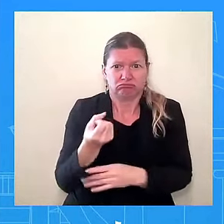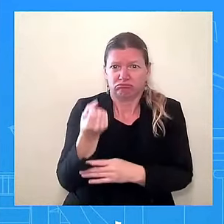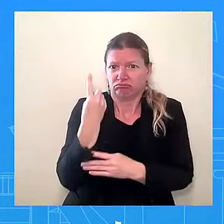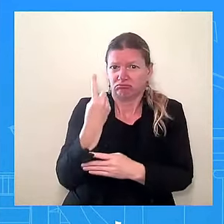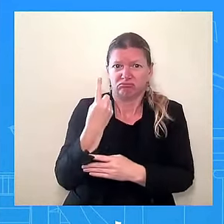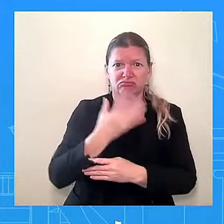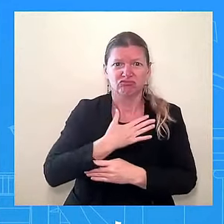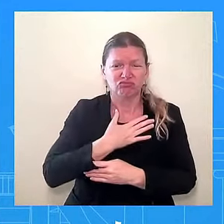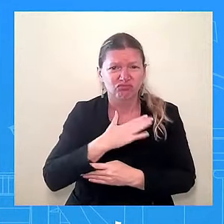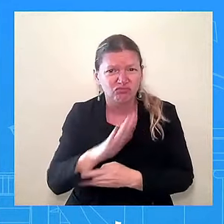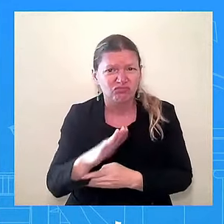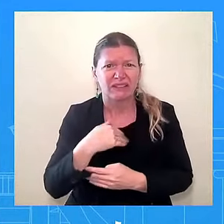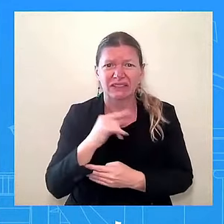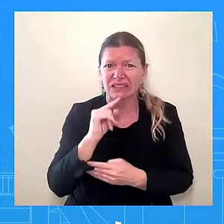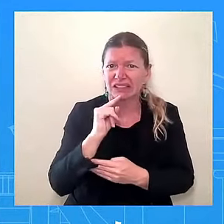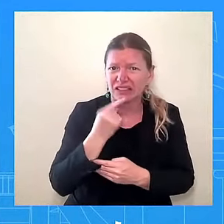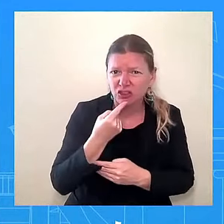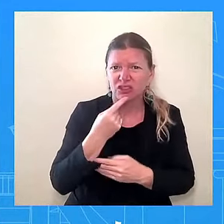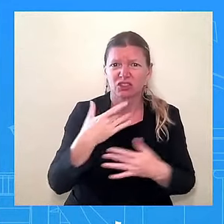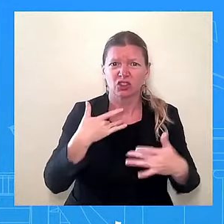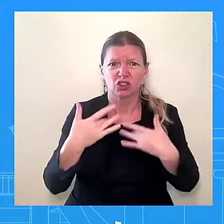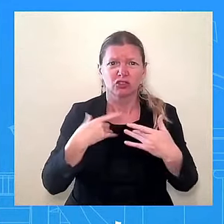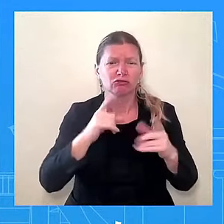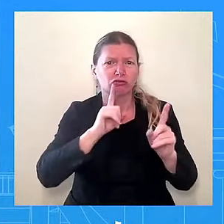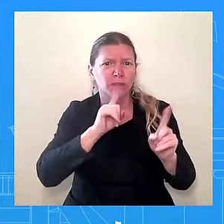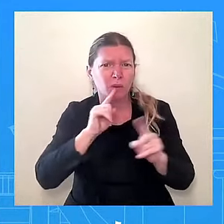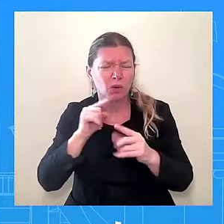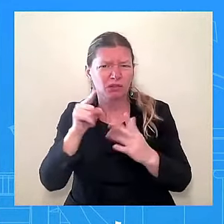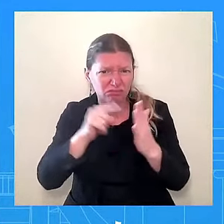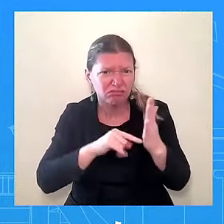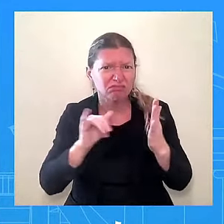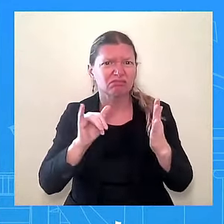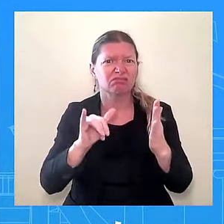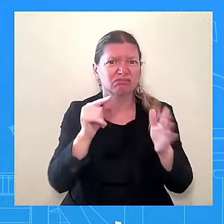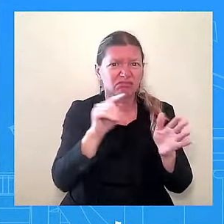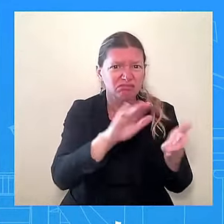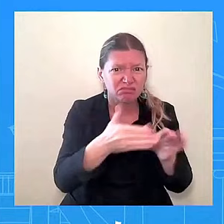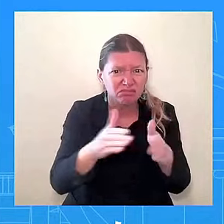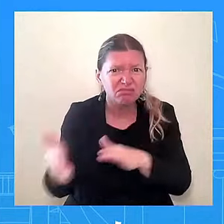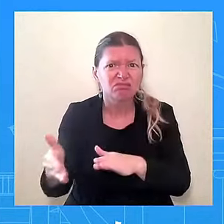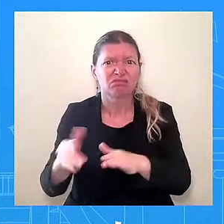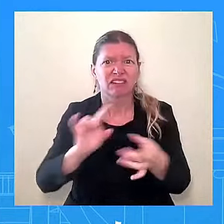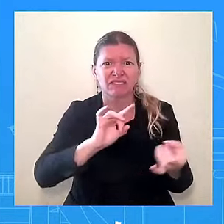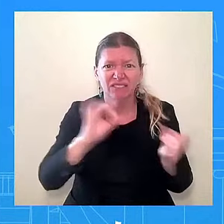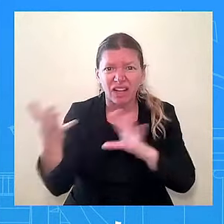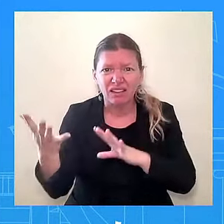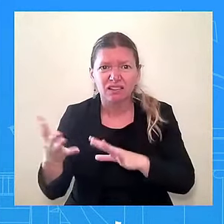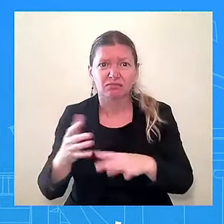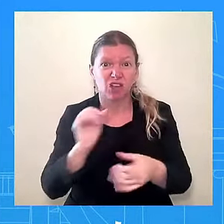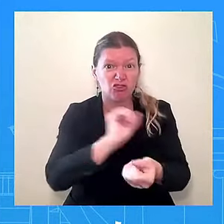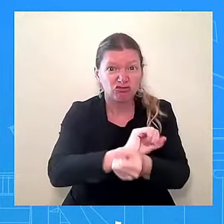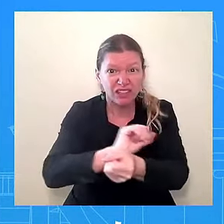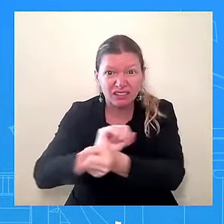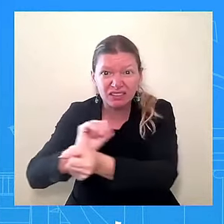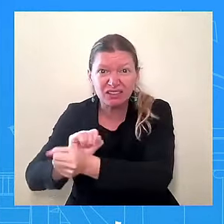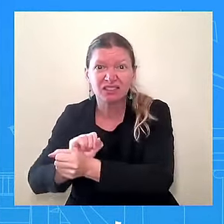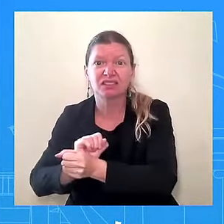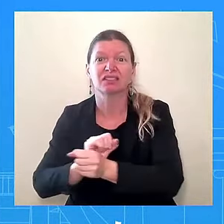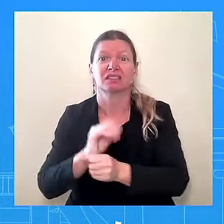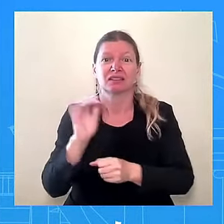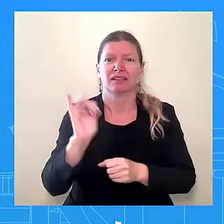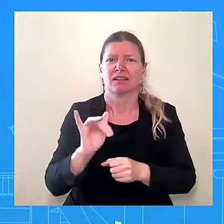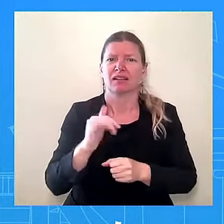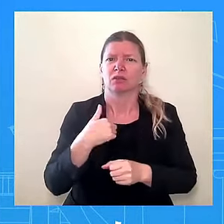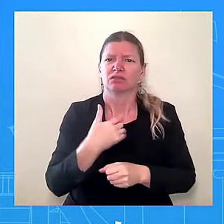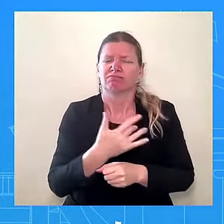for opposition leaders. We condemn political violence and repression of any kind. And our hearts, of course, go out to all the families that have lost a loved one